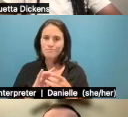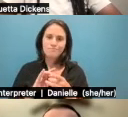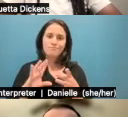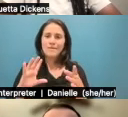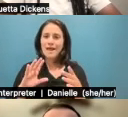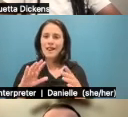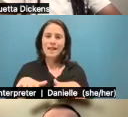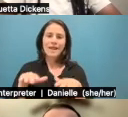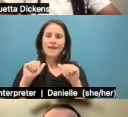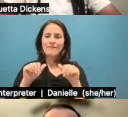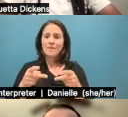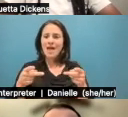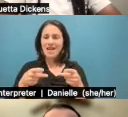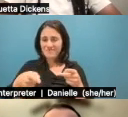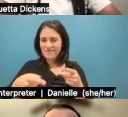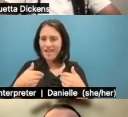really important.